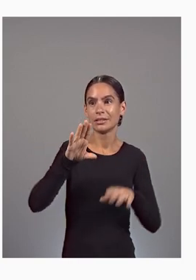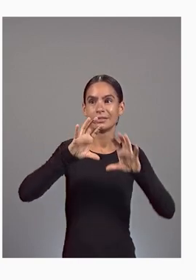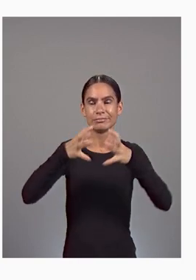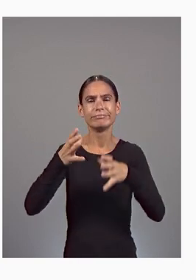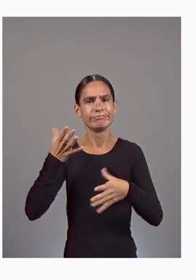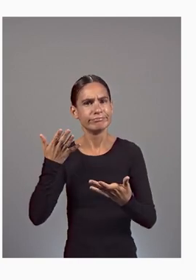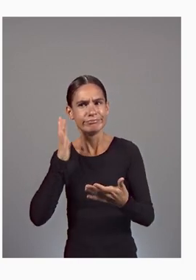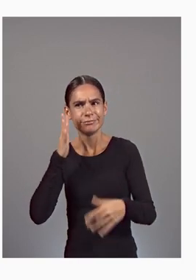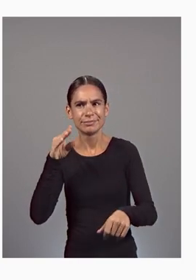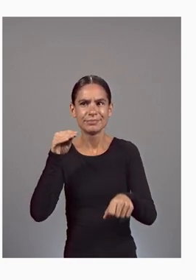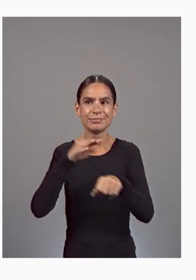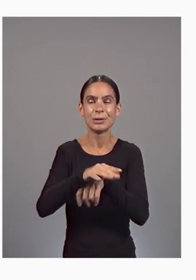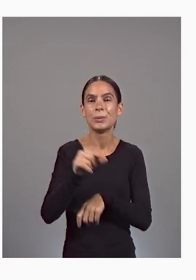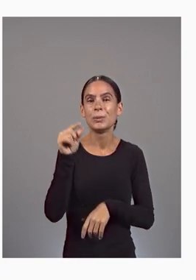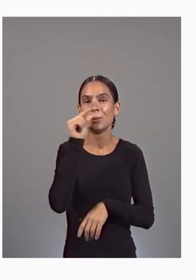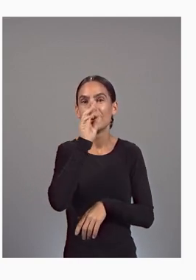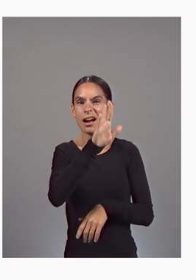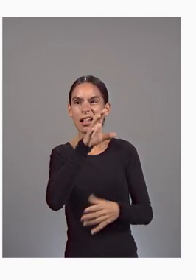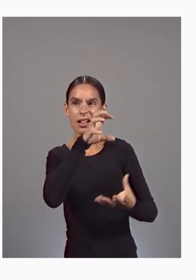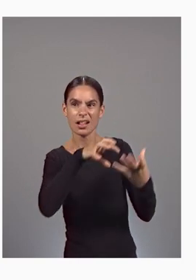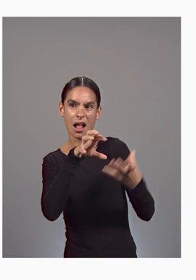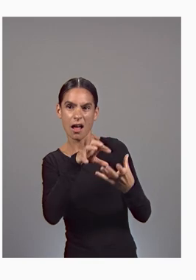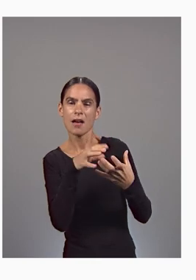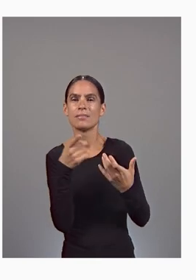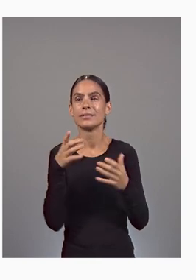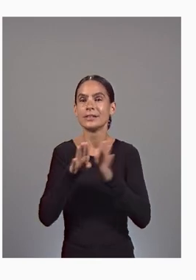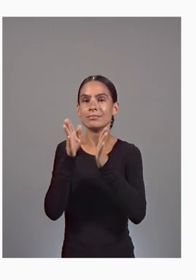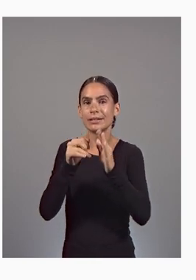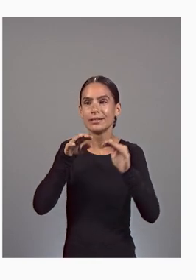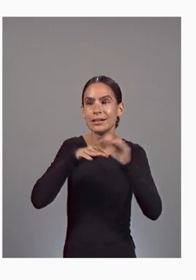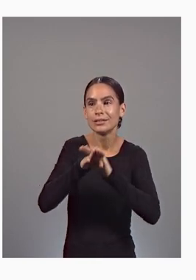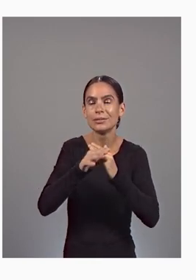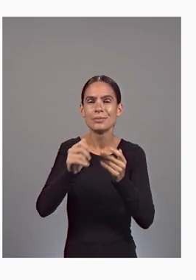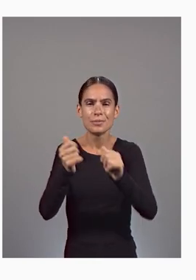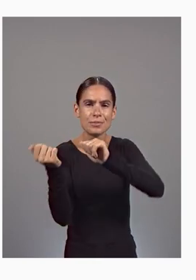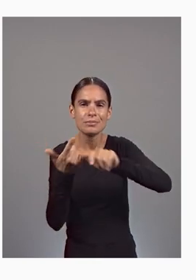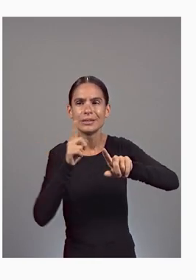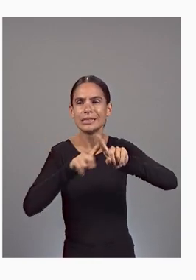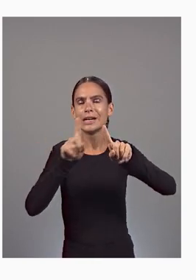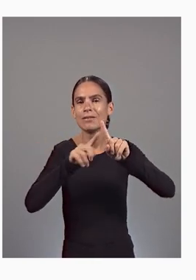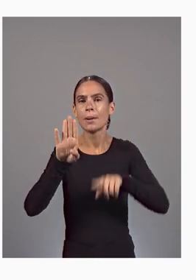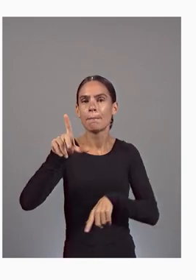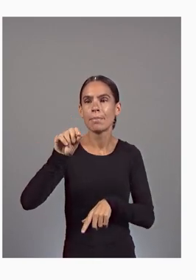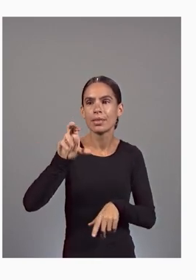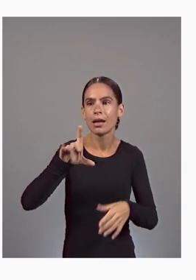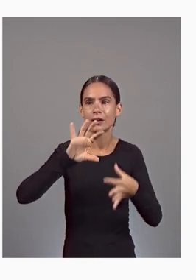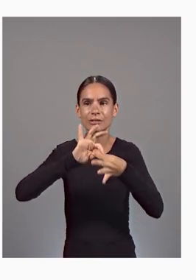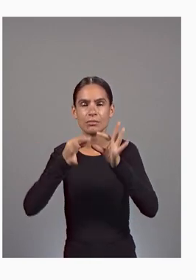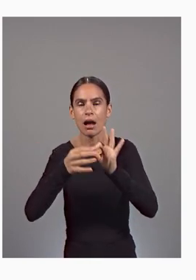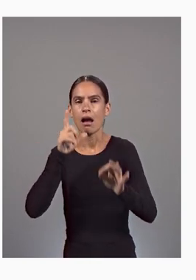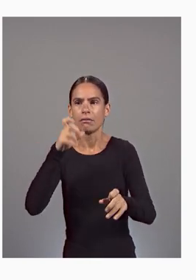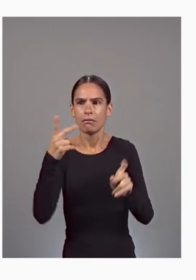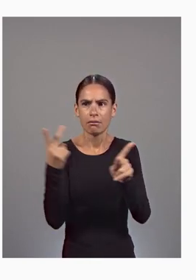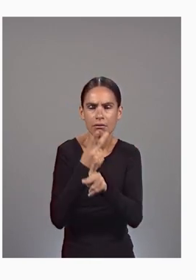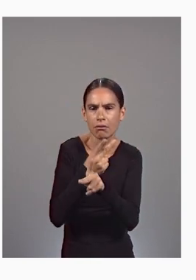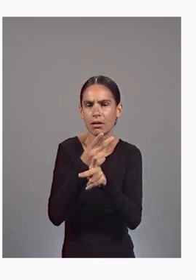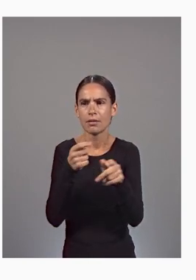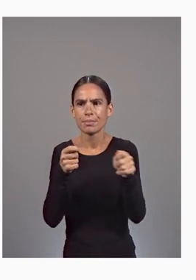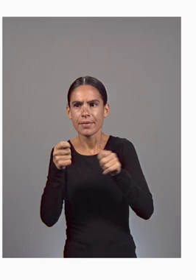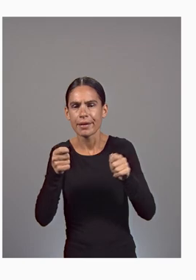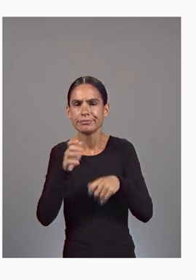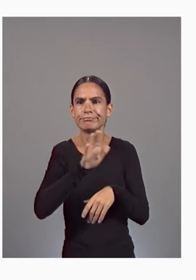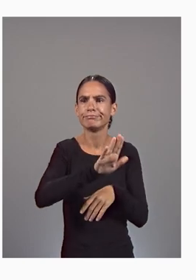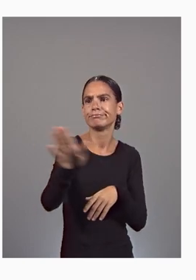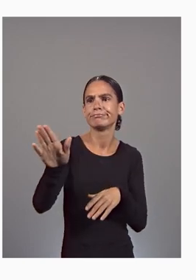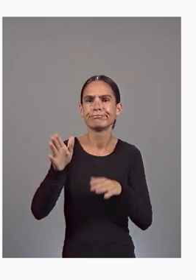Developers can go in there and access the whole world of blockchain data, build Web3 apps very quickly, without having to kind of manage and run their own nodes for all the different